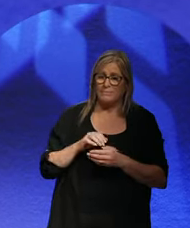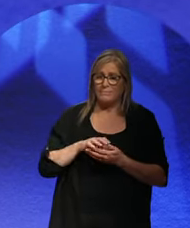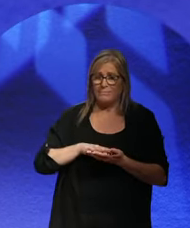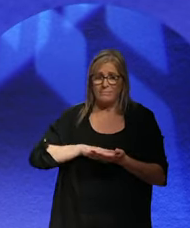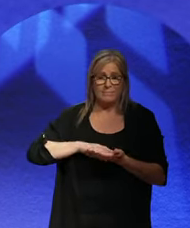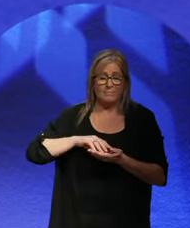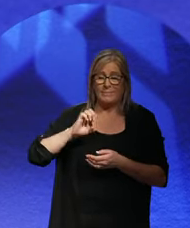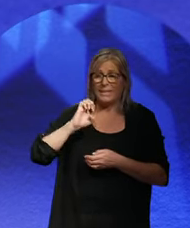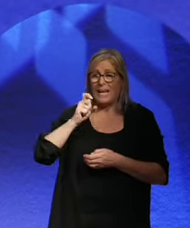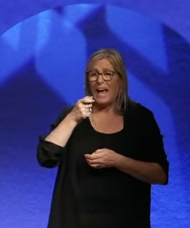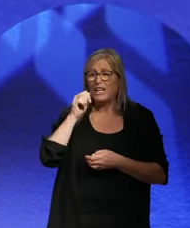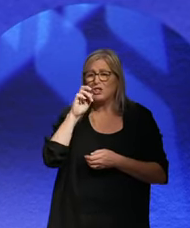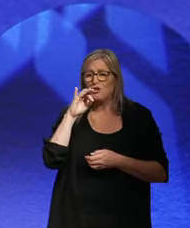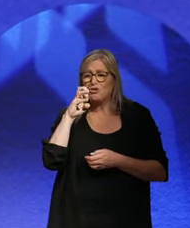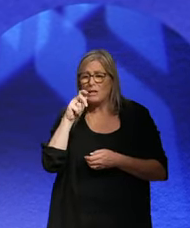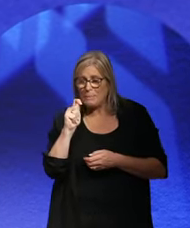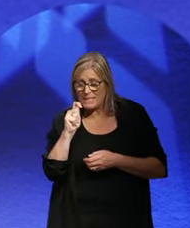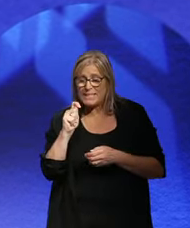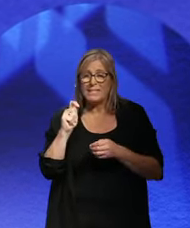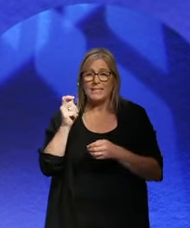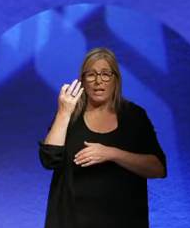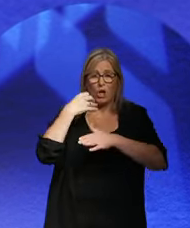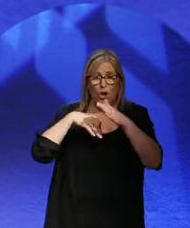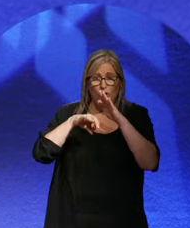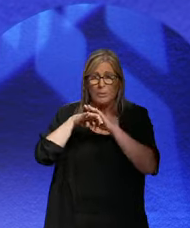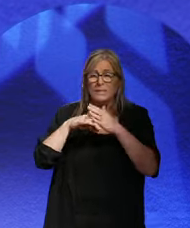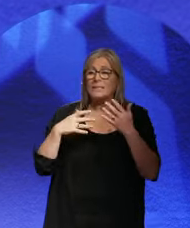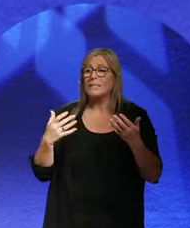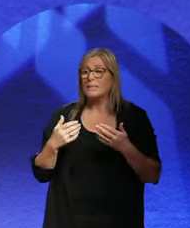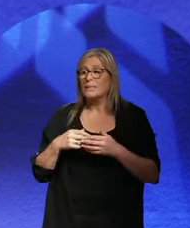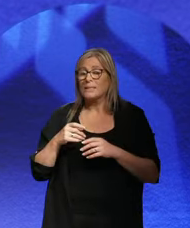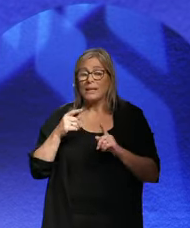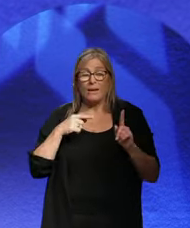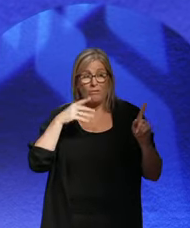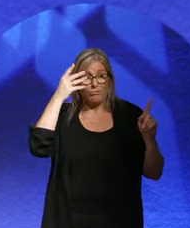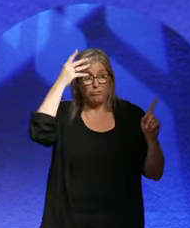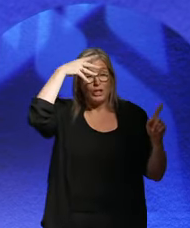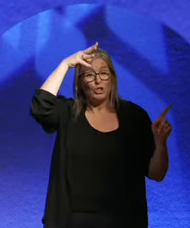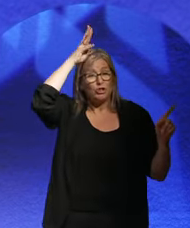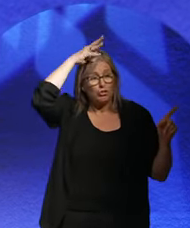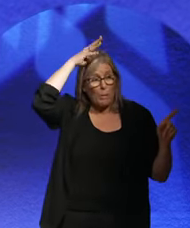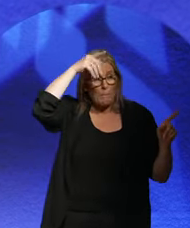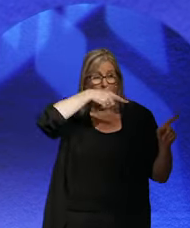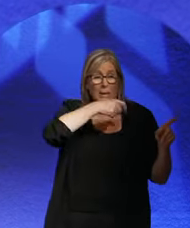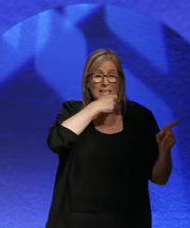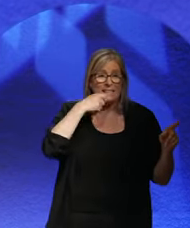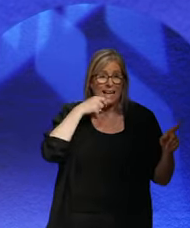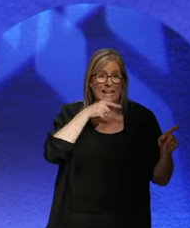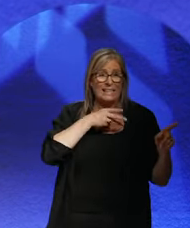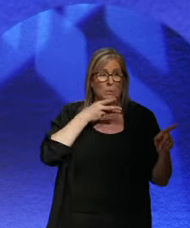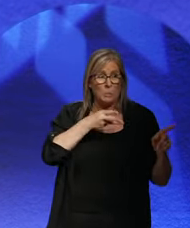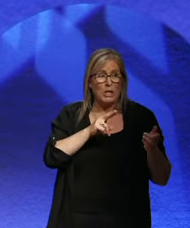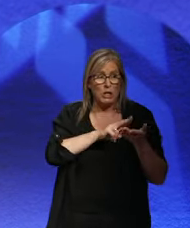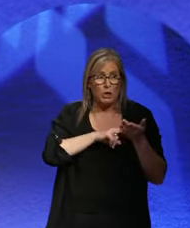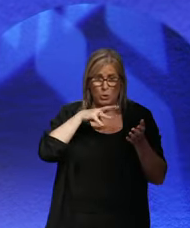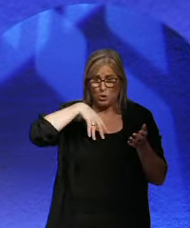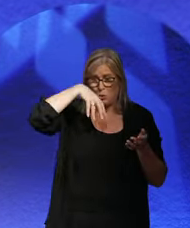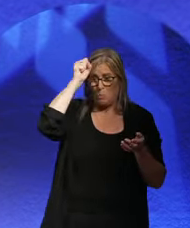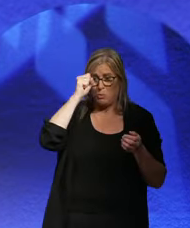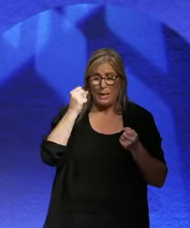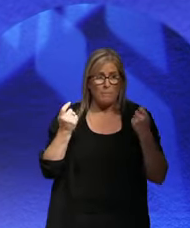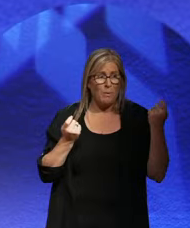in America, but, you know, Trump is actually saying that he's going to use the Supreme Court